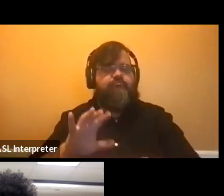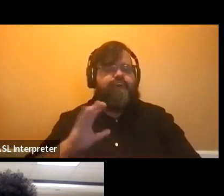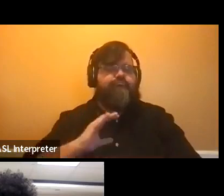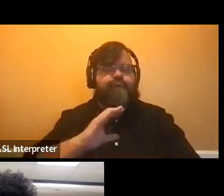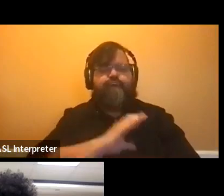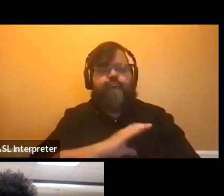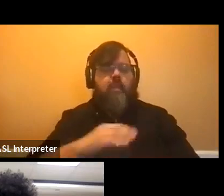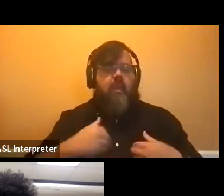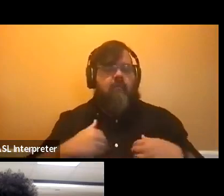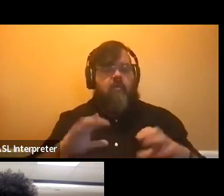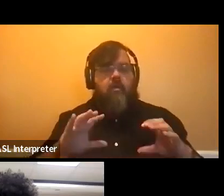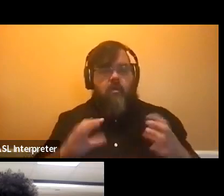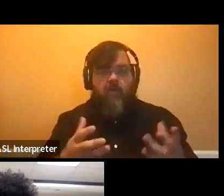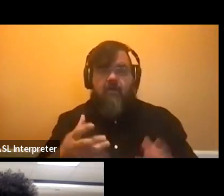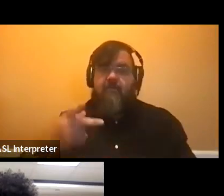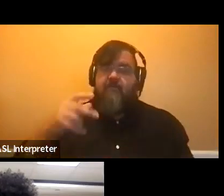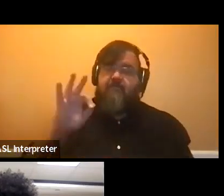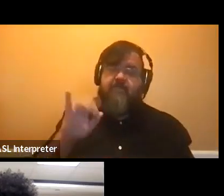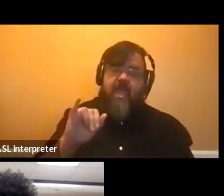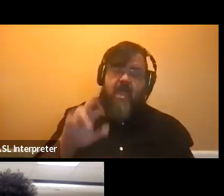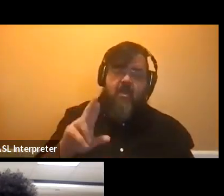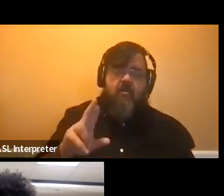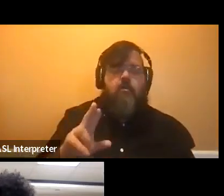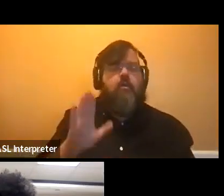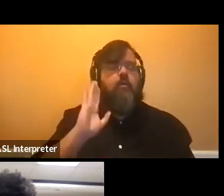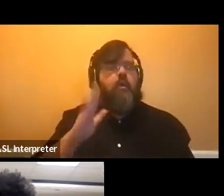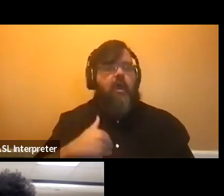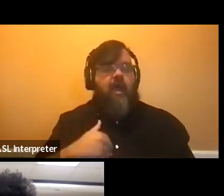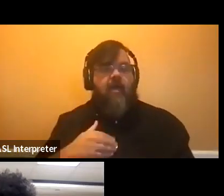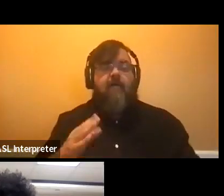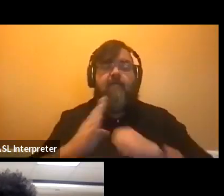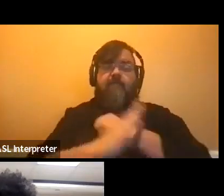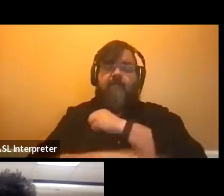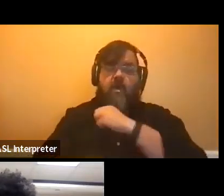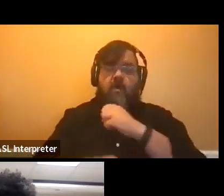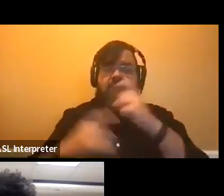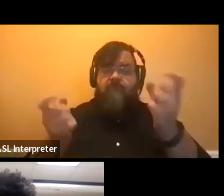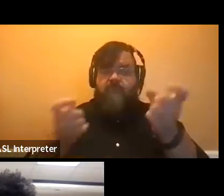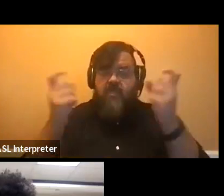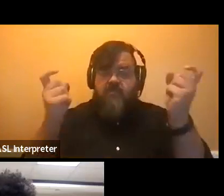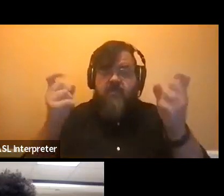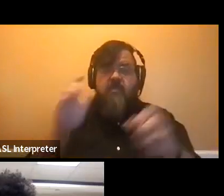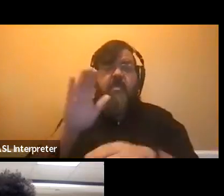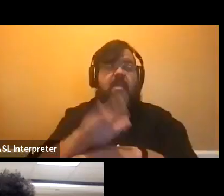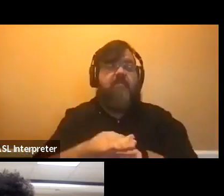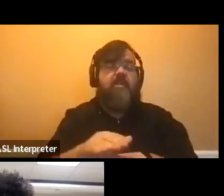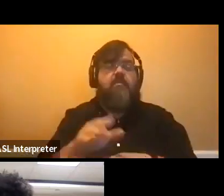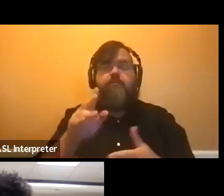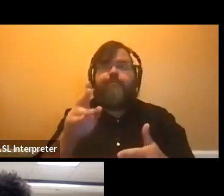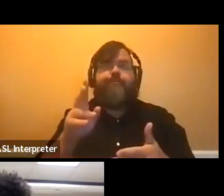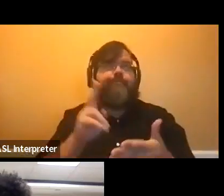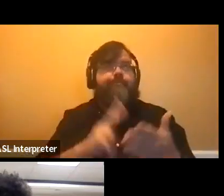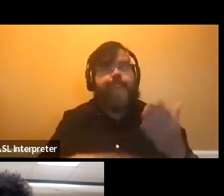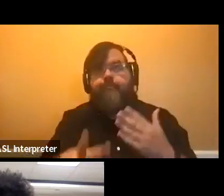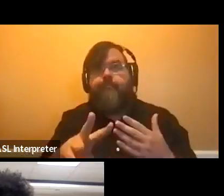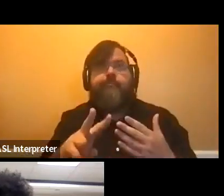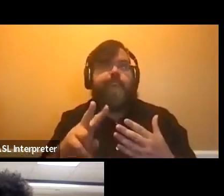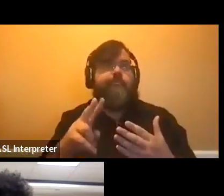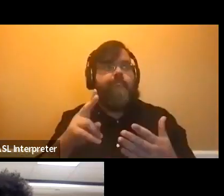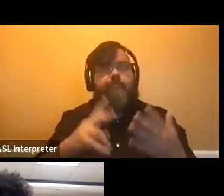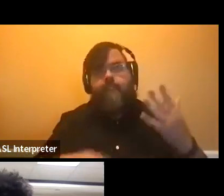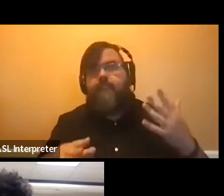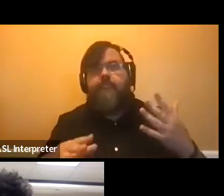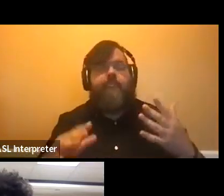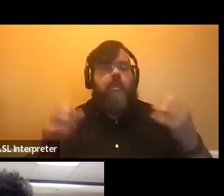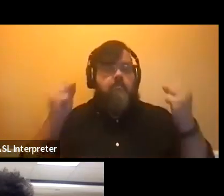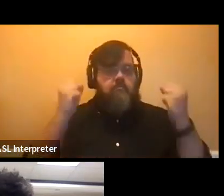there's a nonprofit fair. We're having a fall festival in the evening. Just about a week after that, we had a lot of welcome